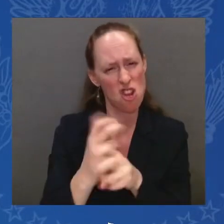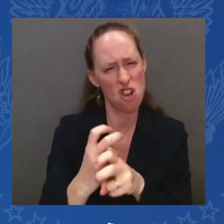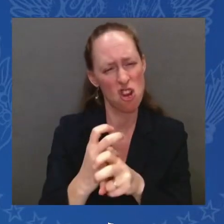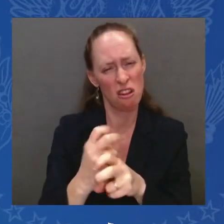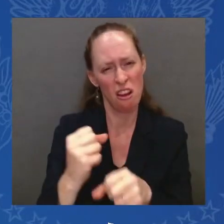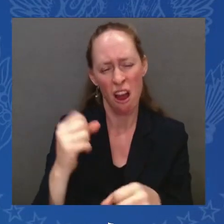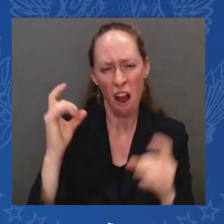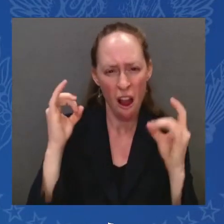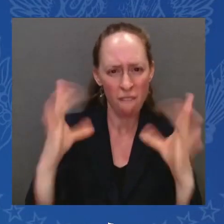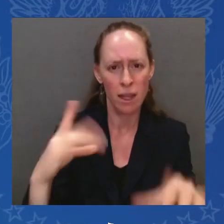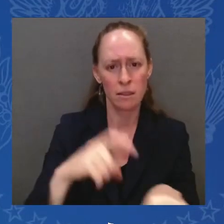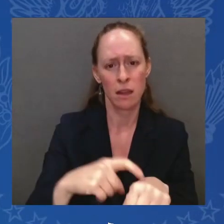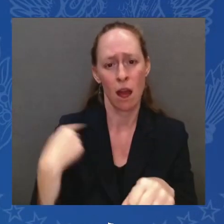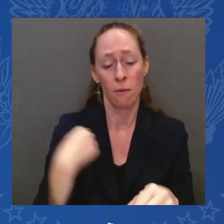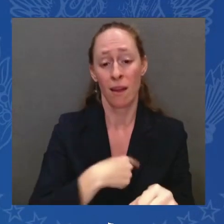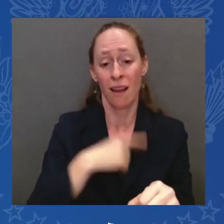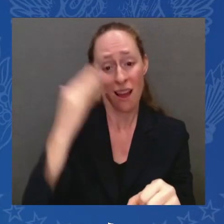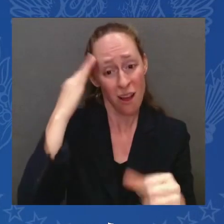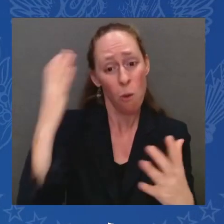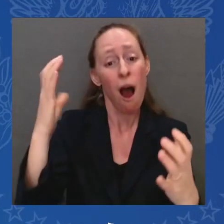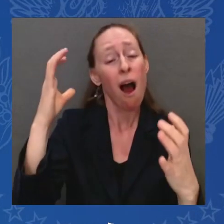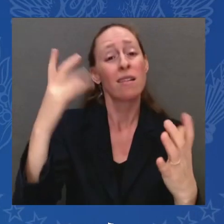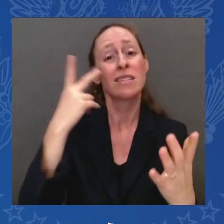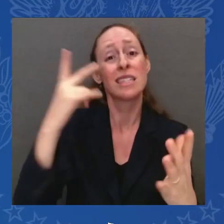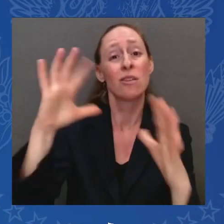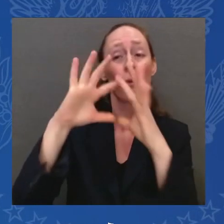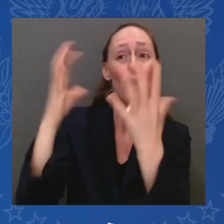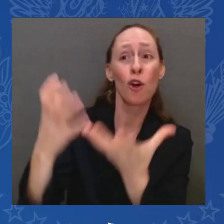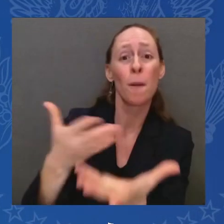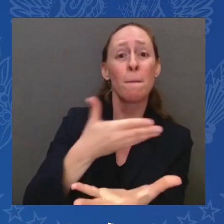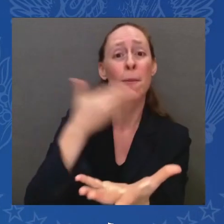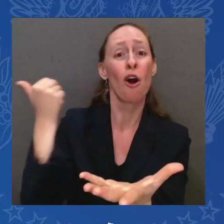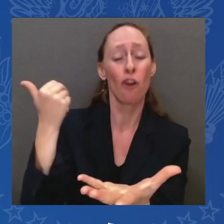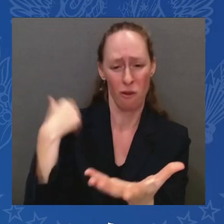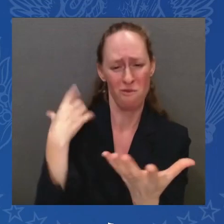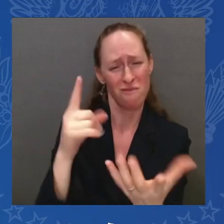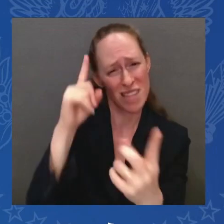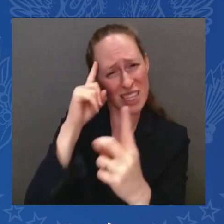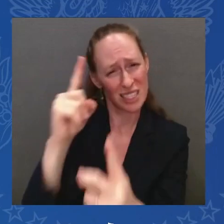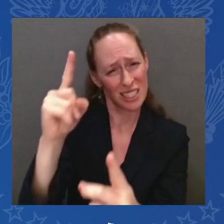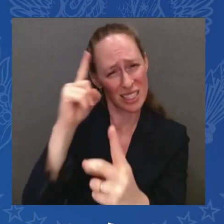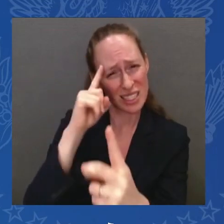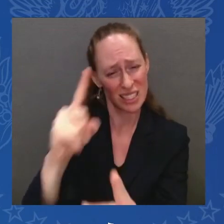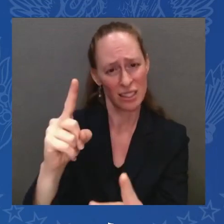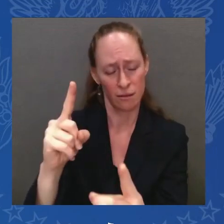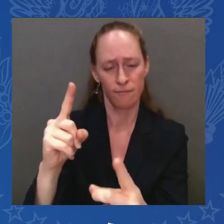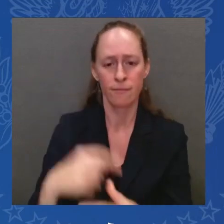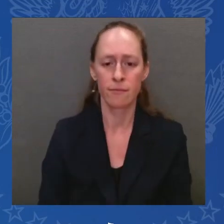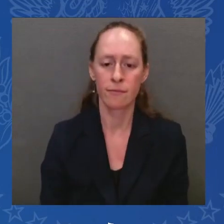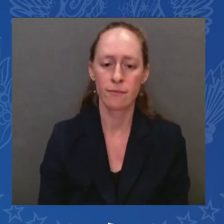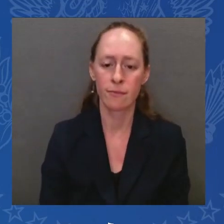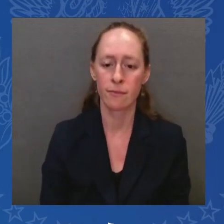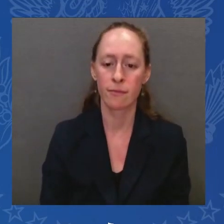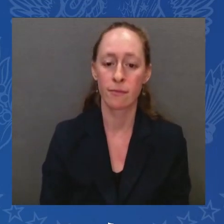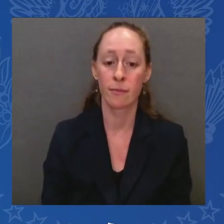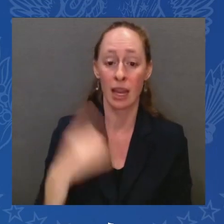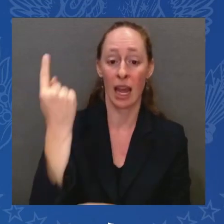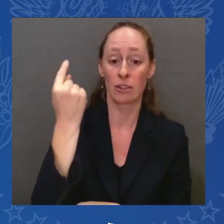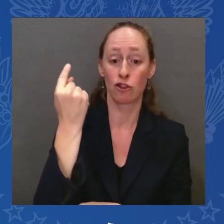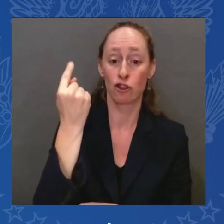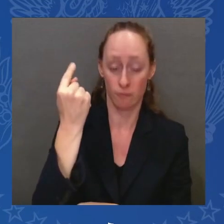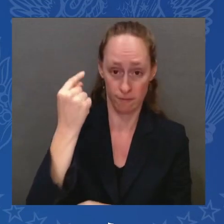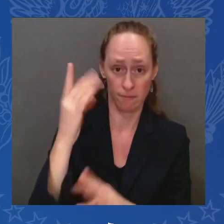before my trip to Poland and Germany, President Biden took me into the Oval Office. He told me how his father had taught him